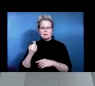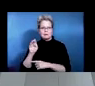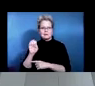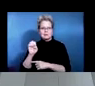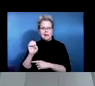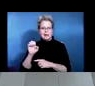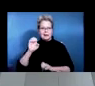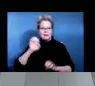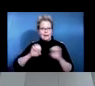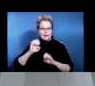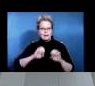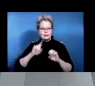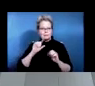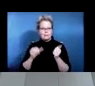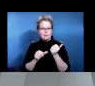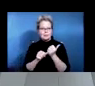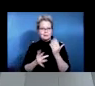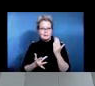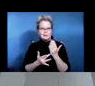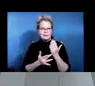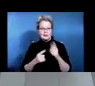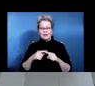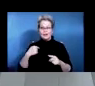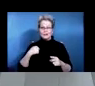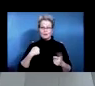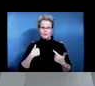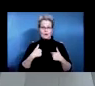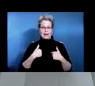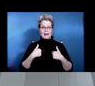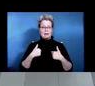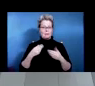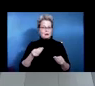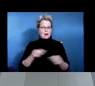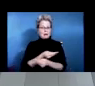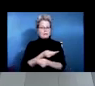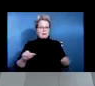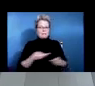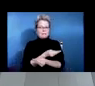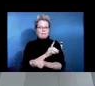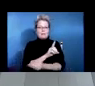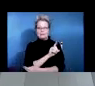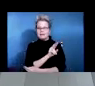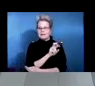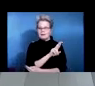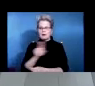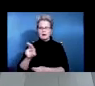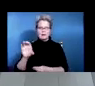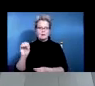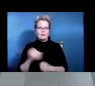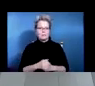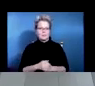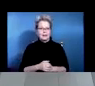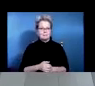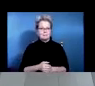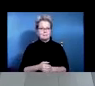between the employer DVR my client um in order to explain the service um and ask for permission for it to